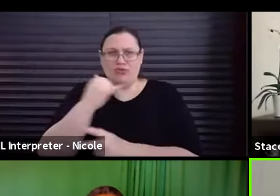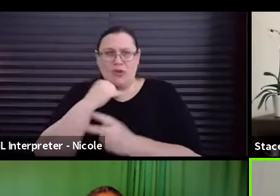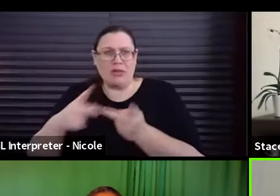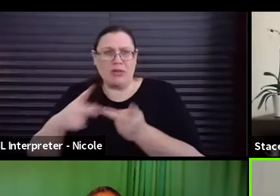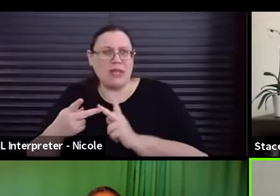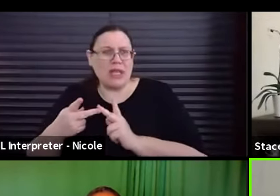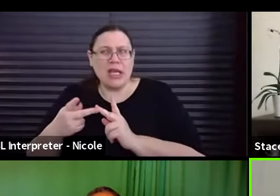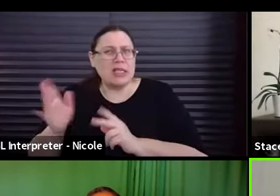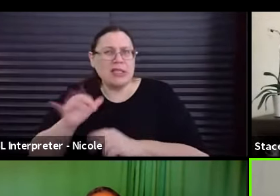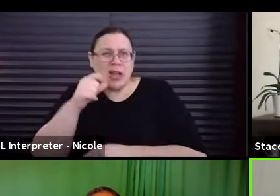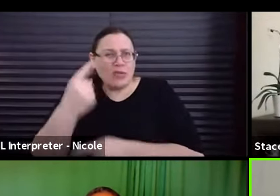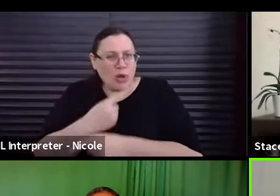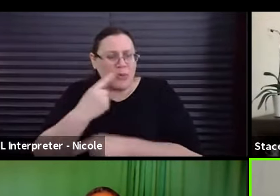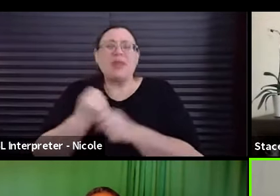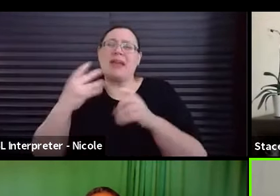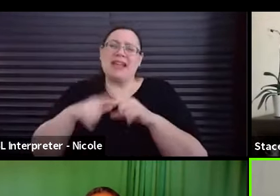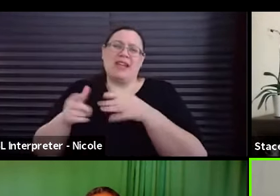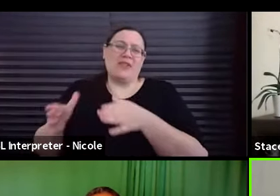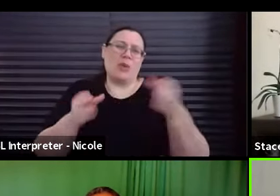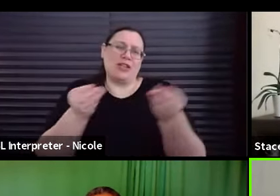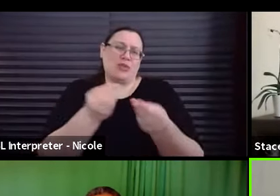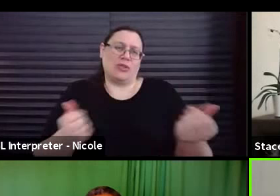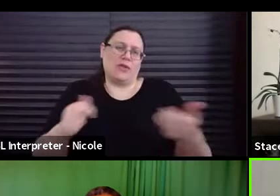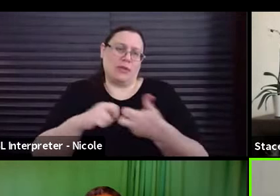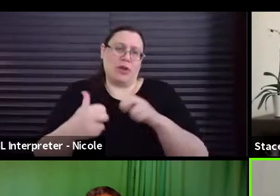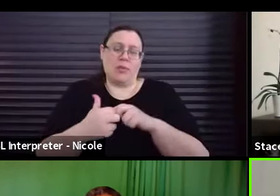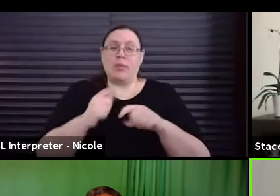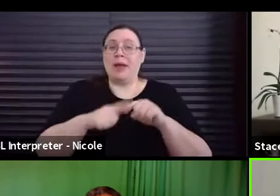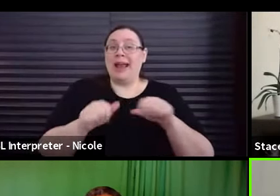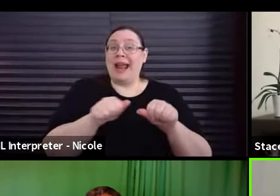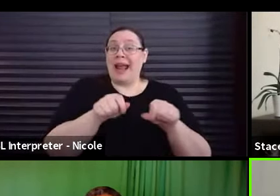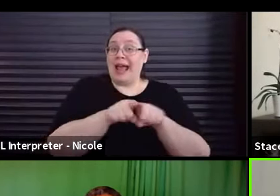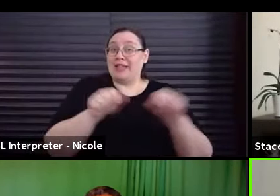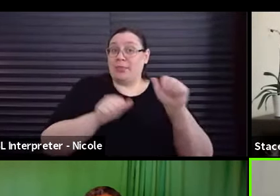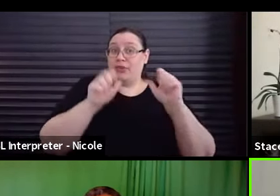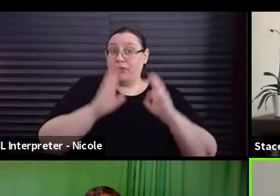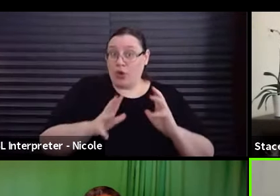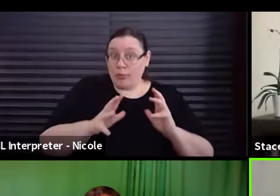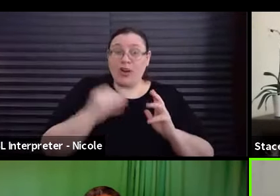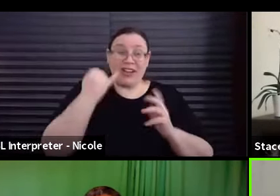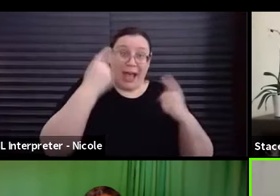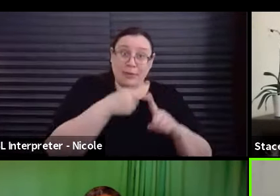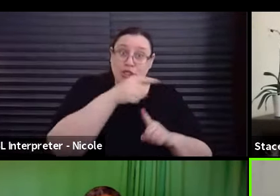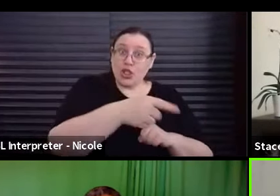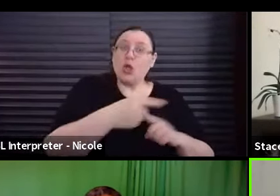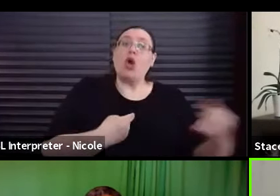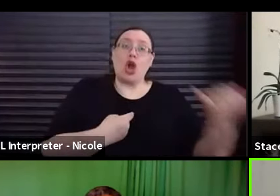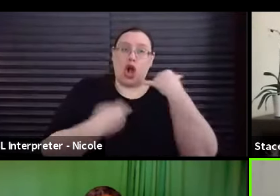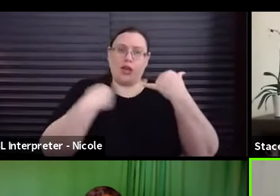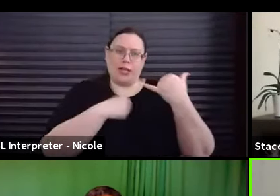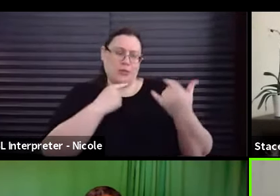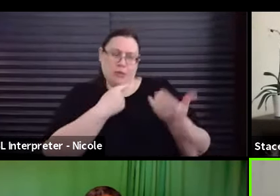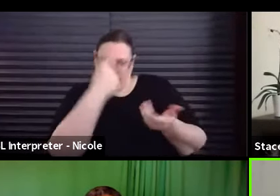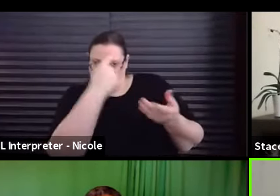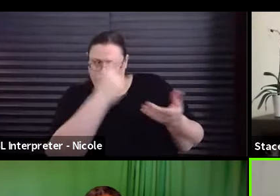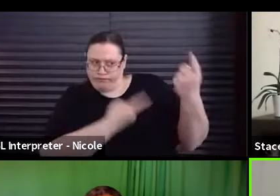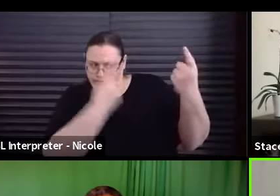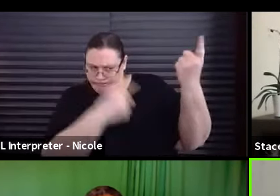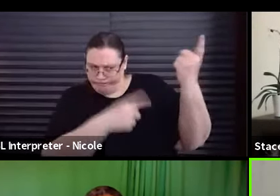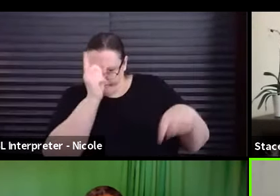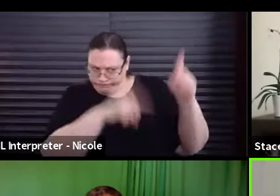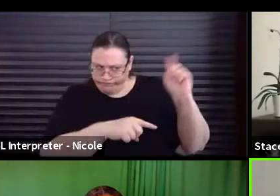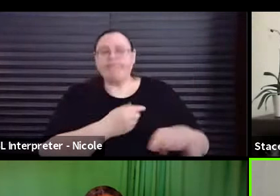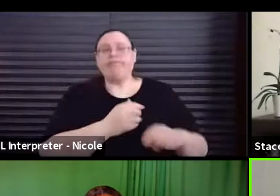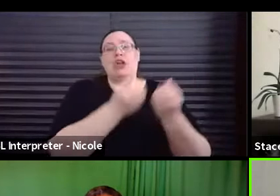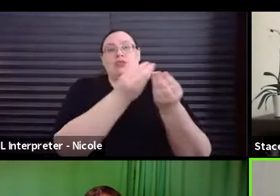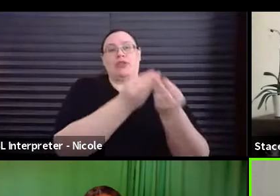different paths to resolution there, but definitely as a performer or give us a call and we will, you help you brainstorm the best resolution for your particular